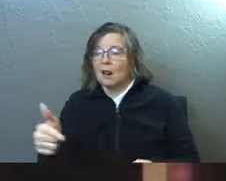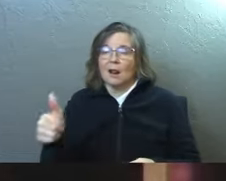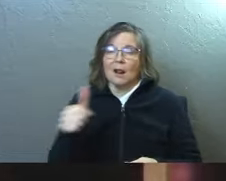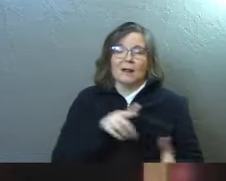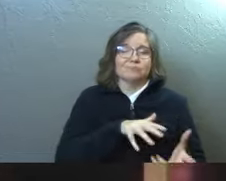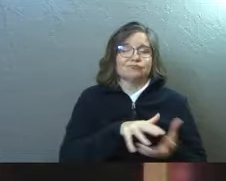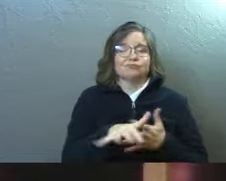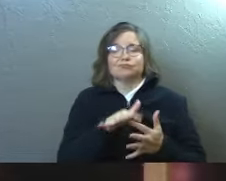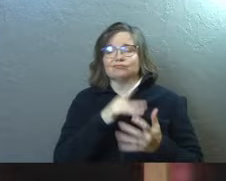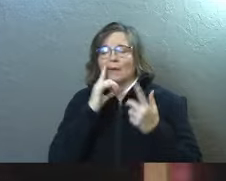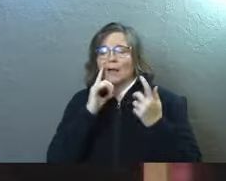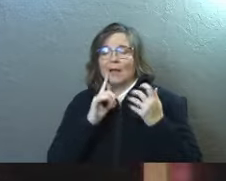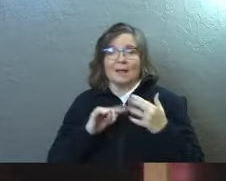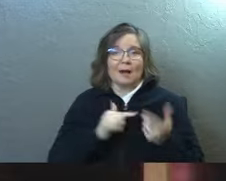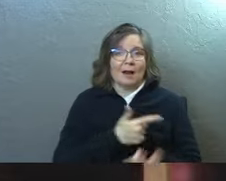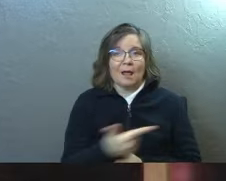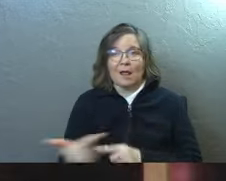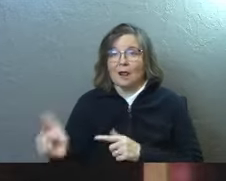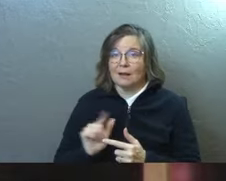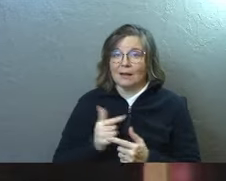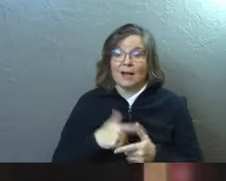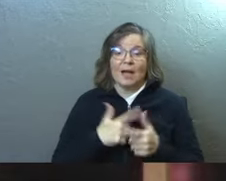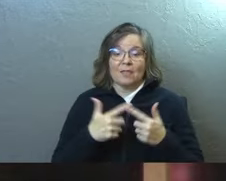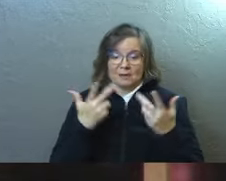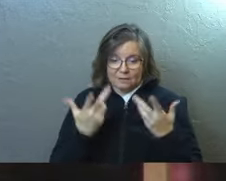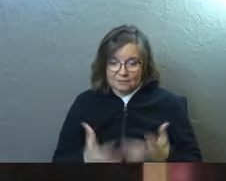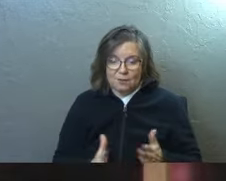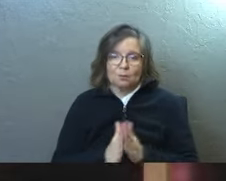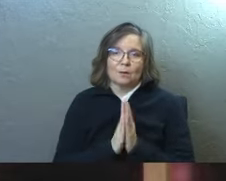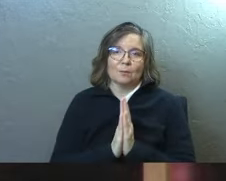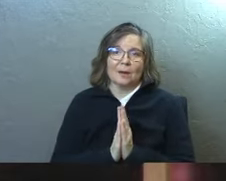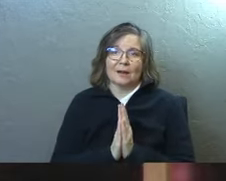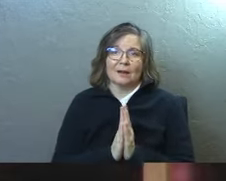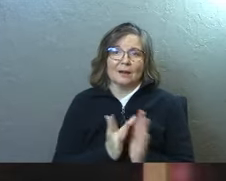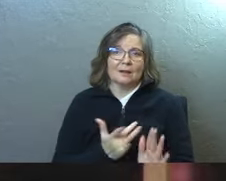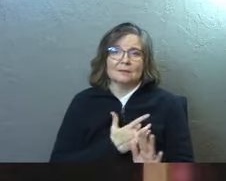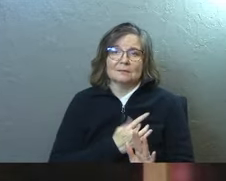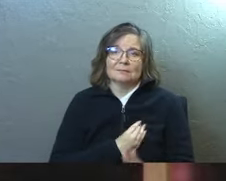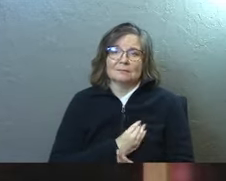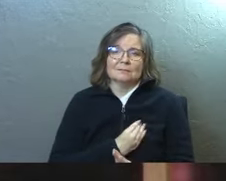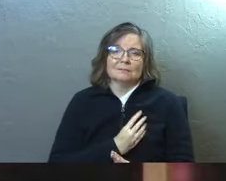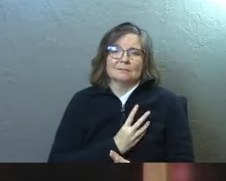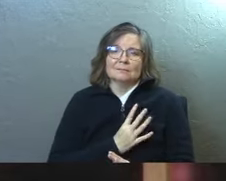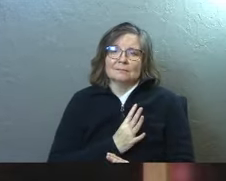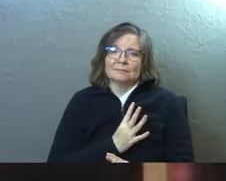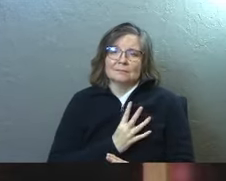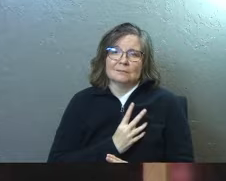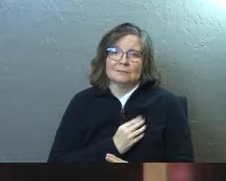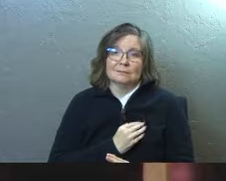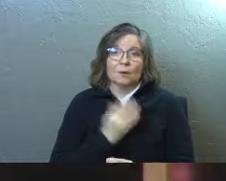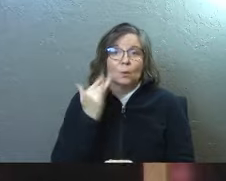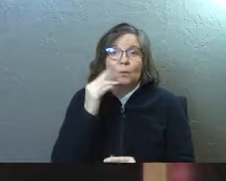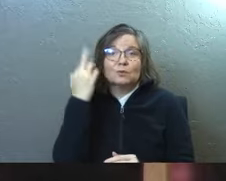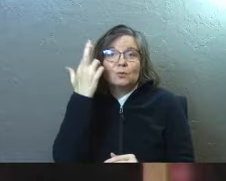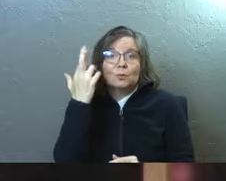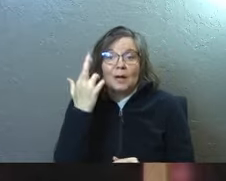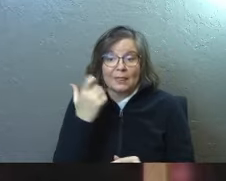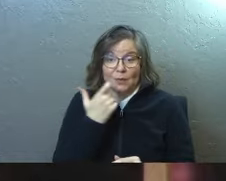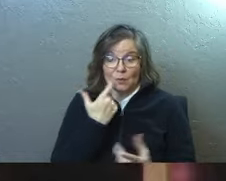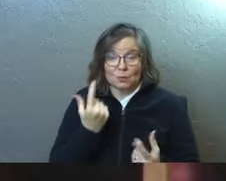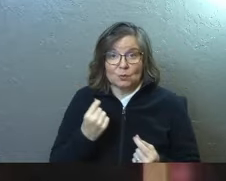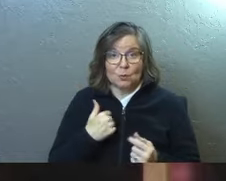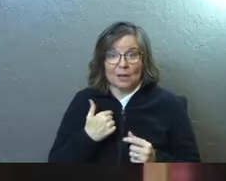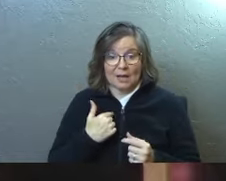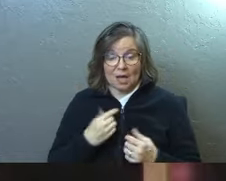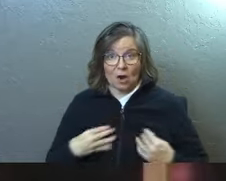got shared. And it just, it all went around there. And then we prayed. And it was this most beautiful moment, because what we didn't realize what we were about to